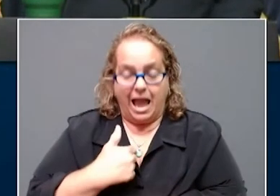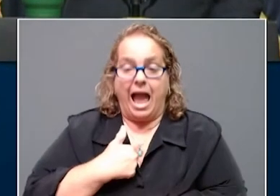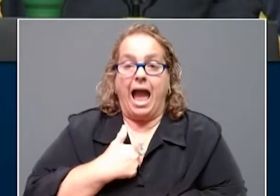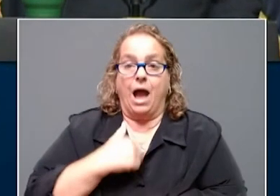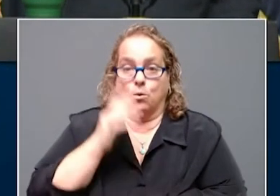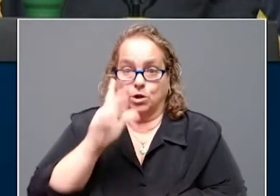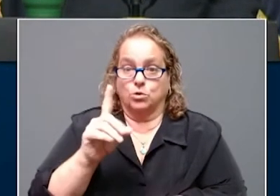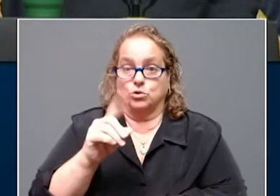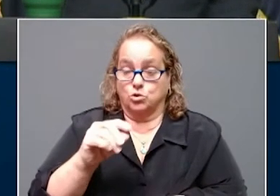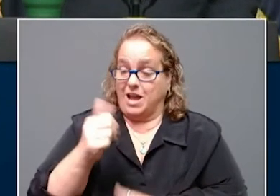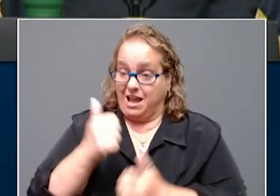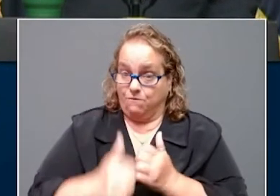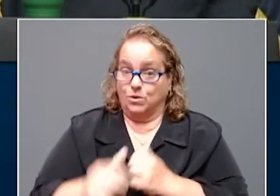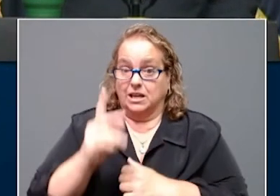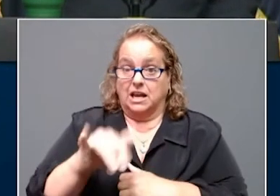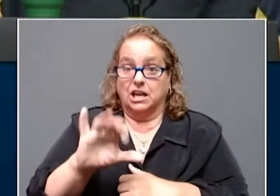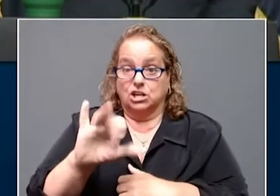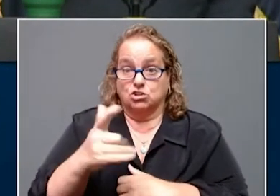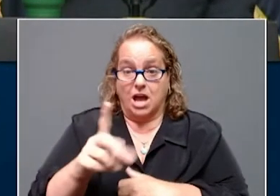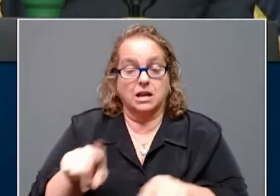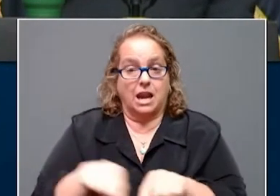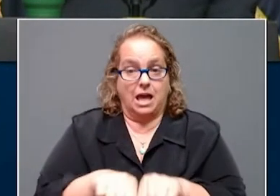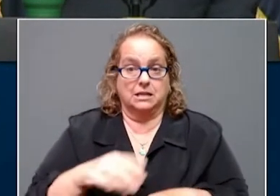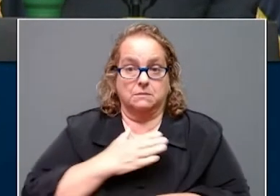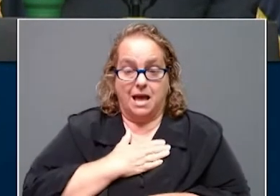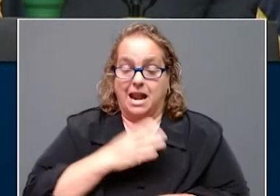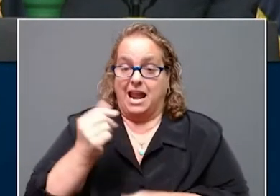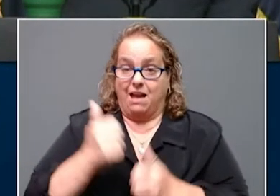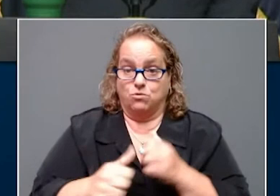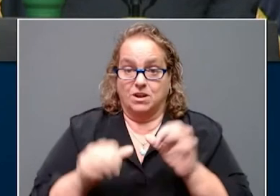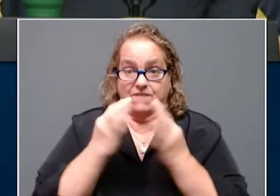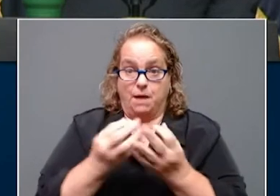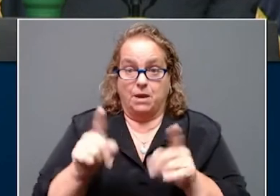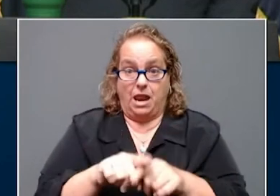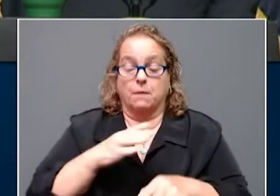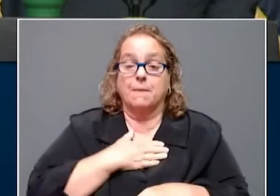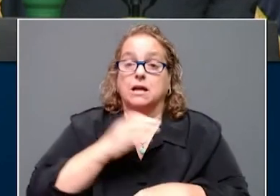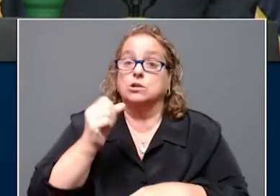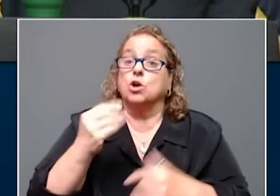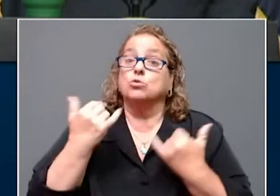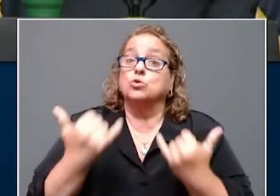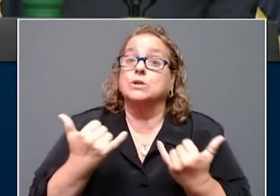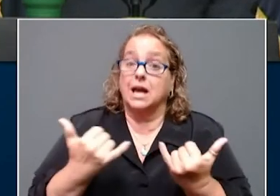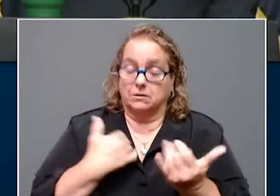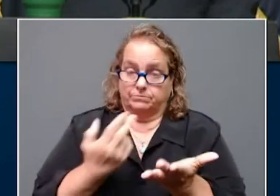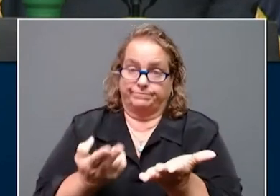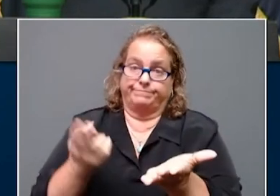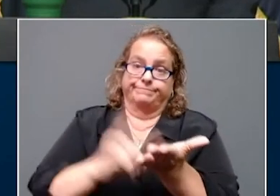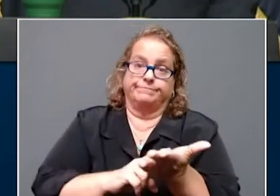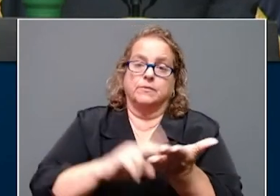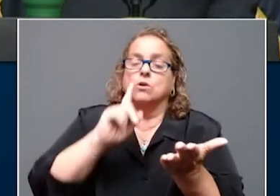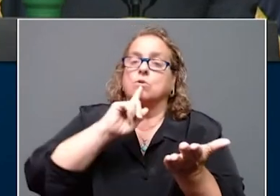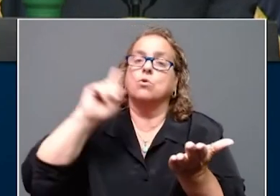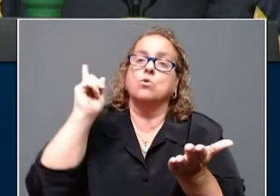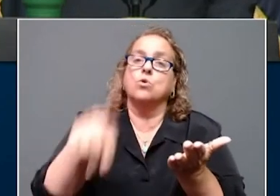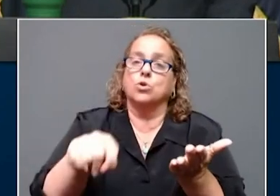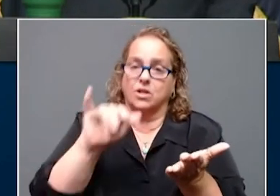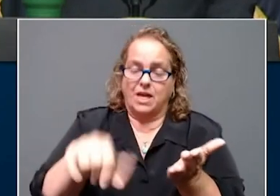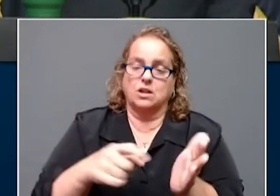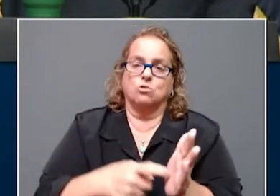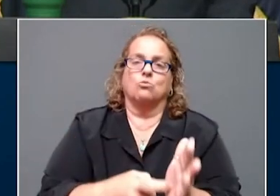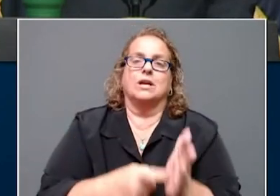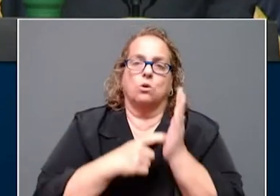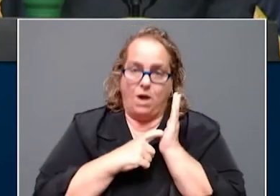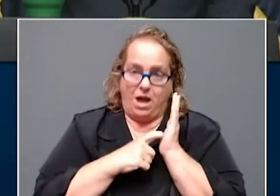all teachers, staff, students, and visitors and K-12 schools and child care and pre-K